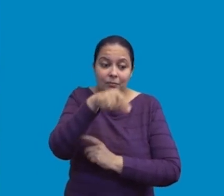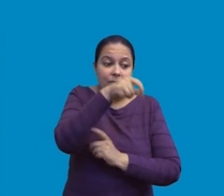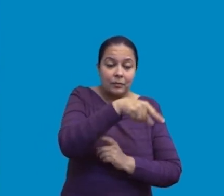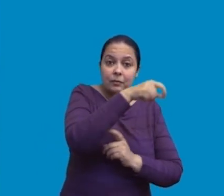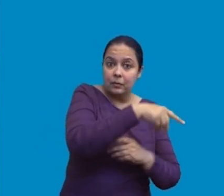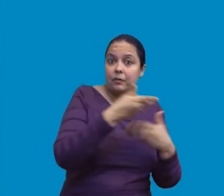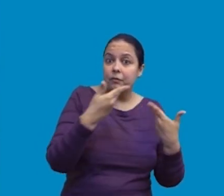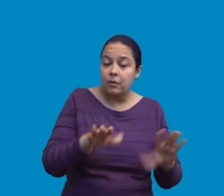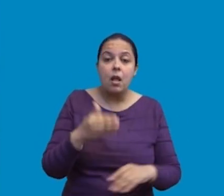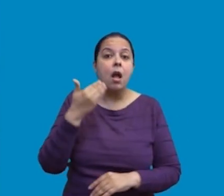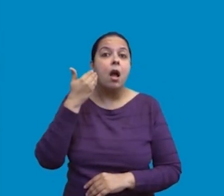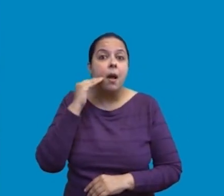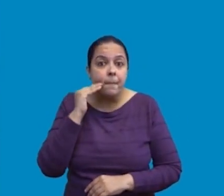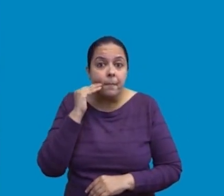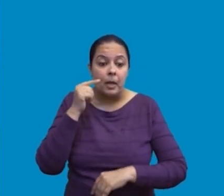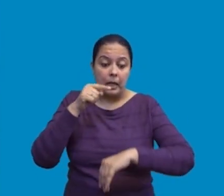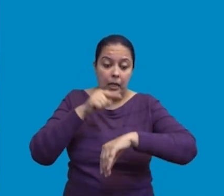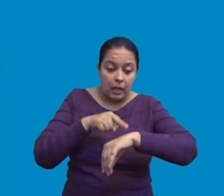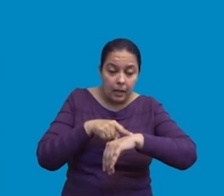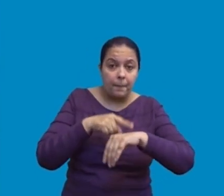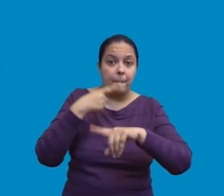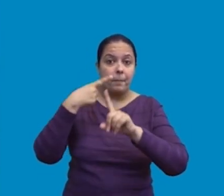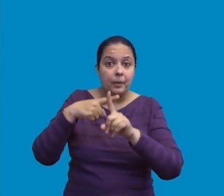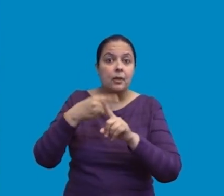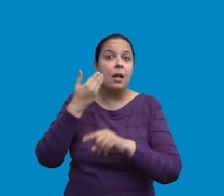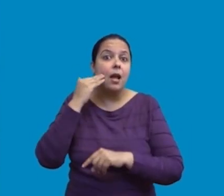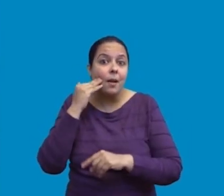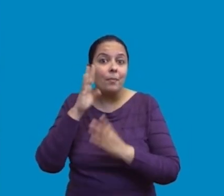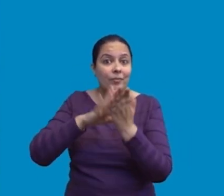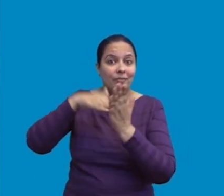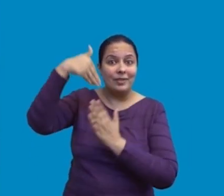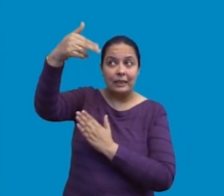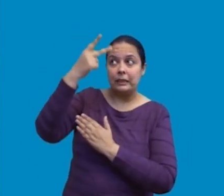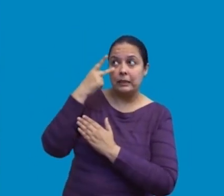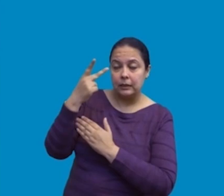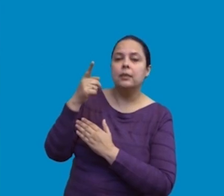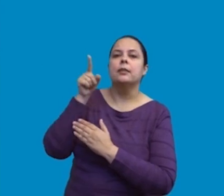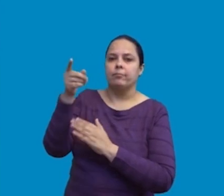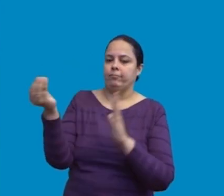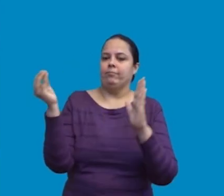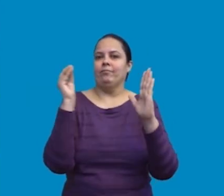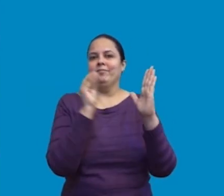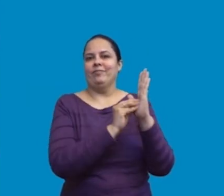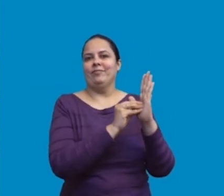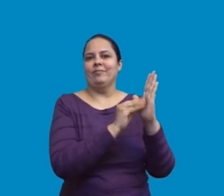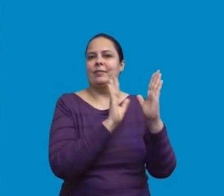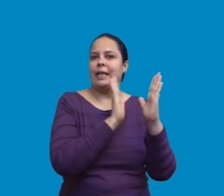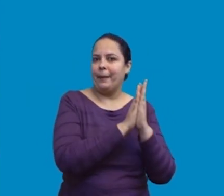Draw a table like this and don't forget to note their germination time.